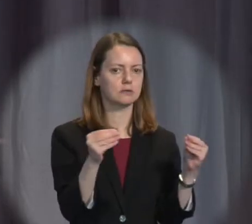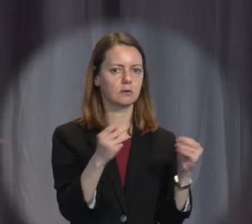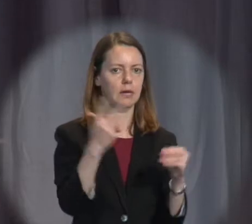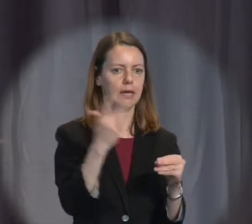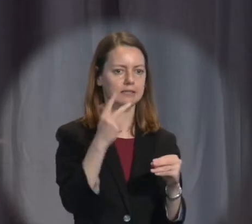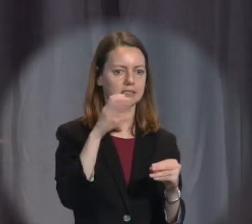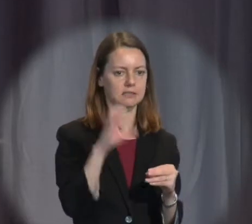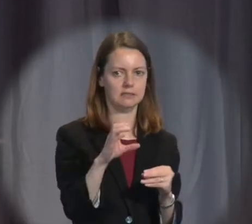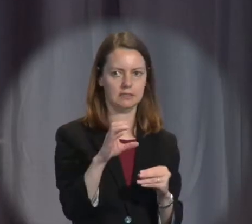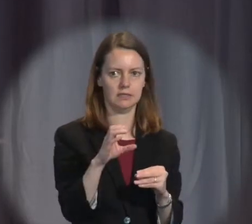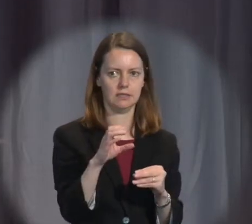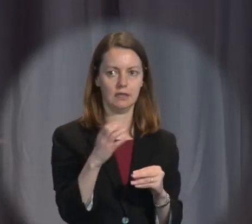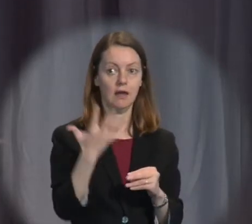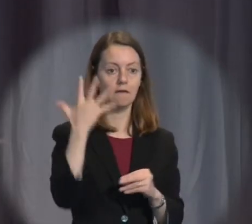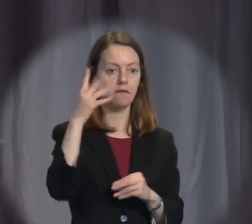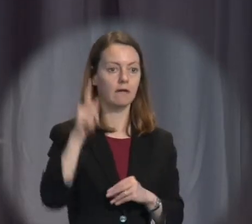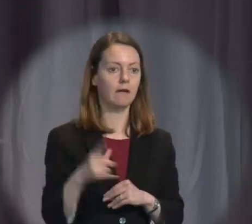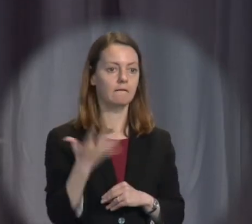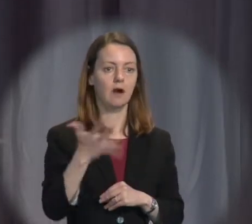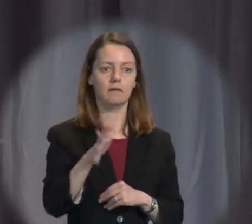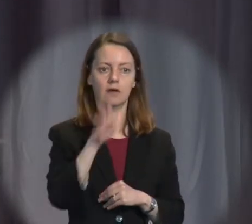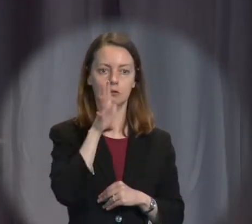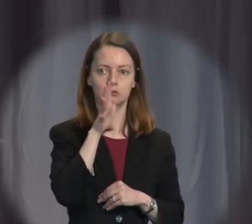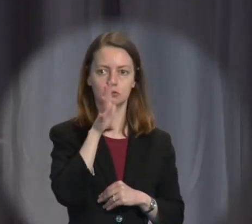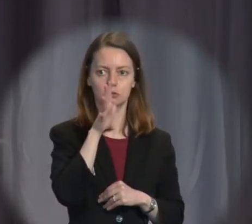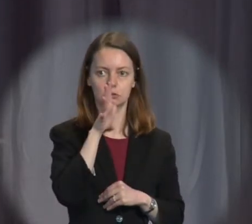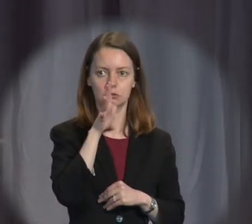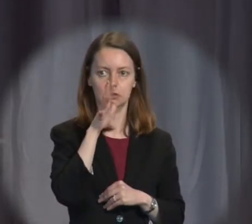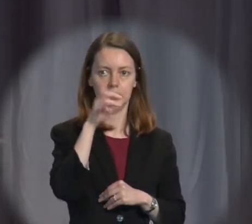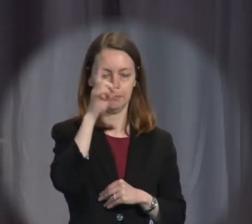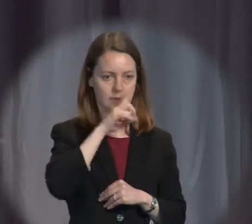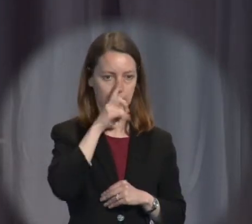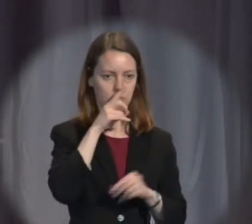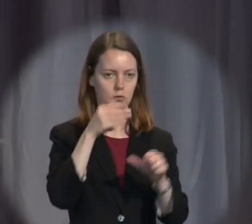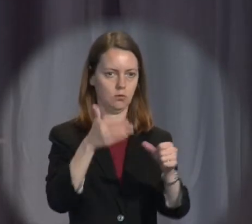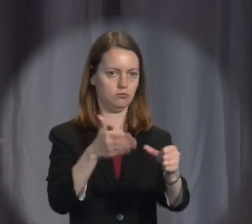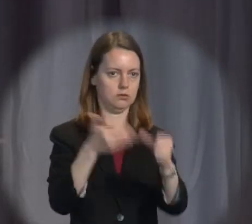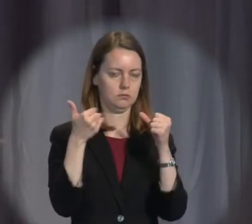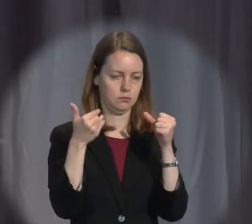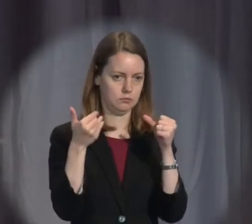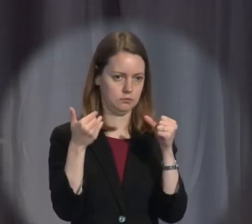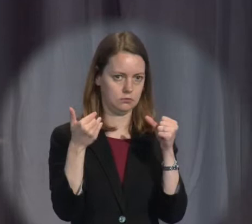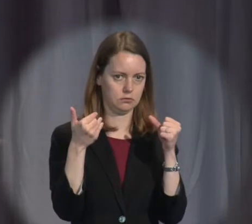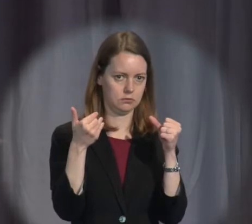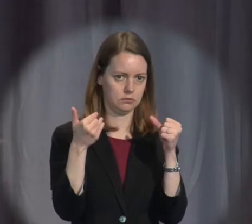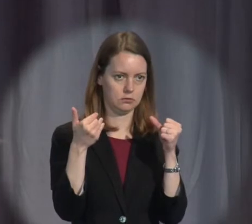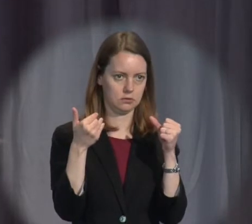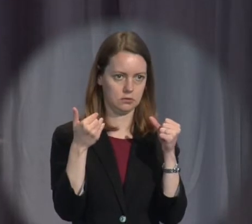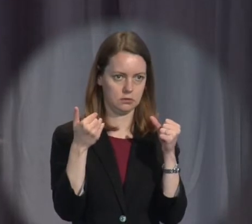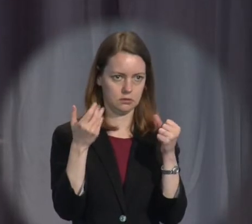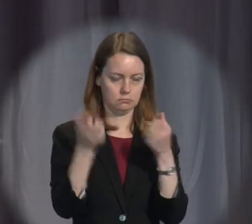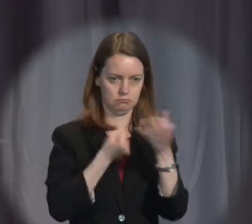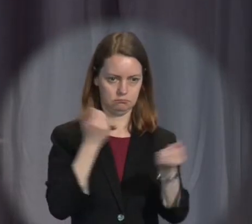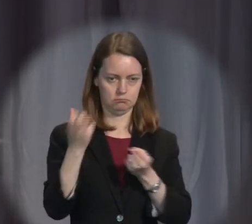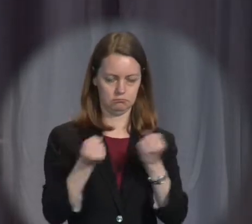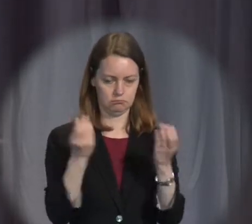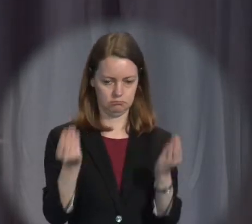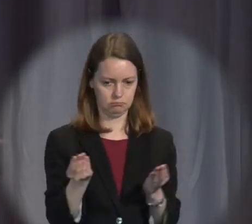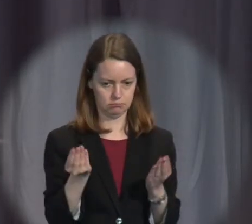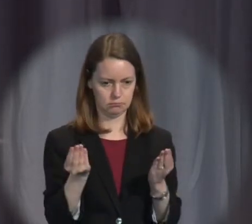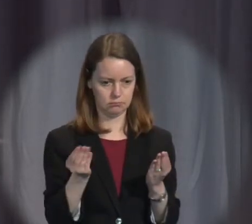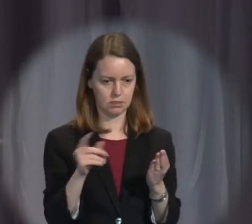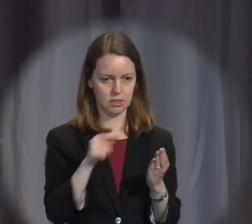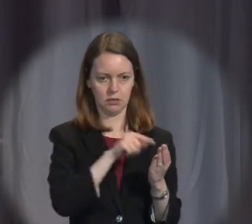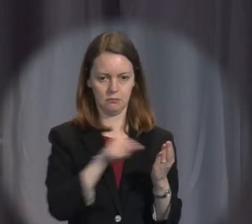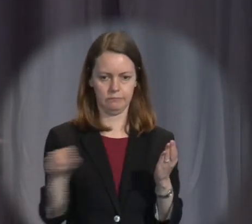attracted 5,500 responses from the Australian public, most of which I am reliably informed